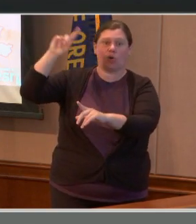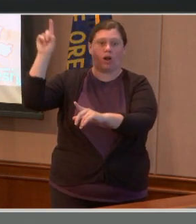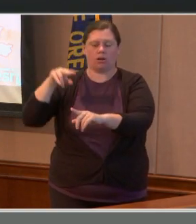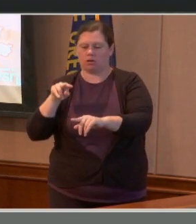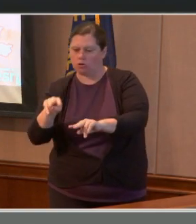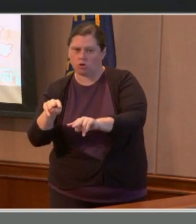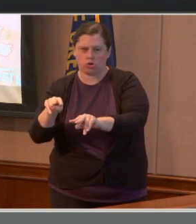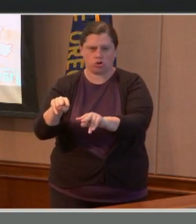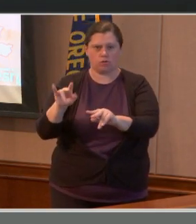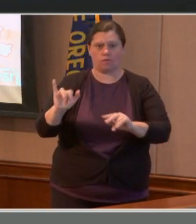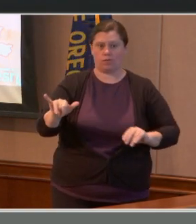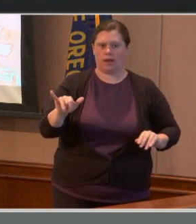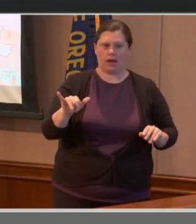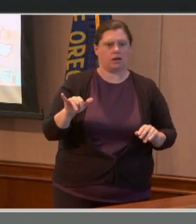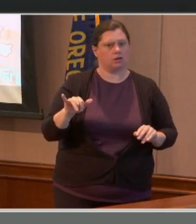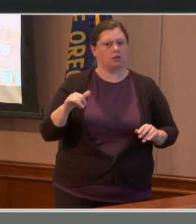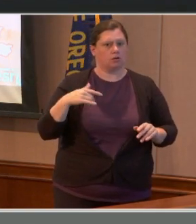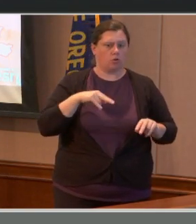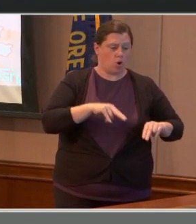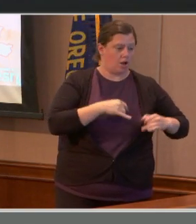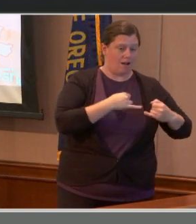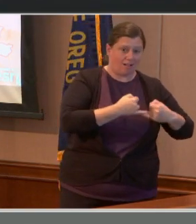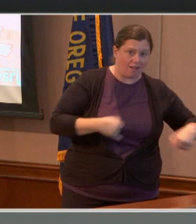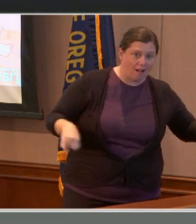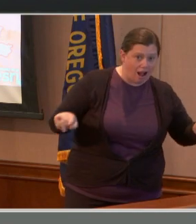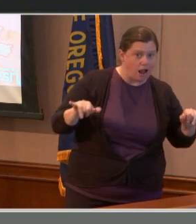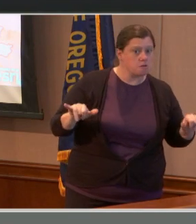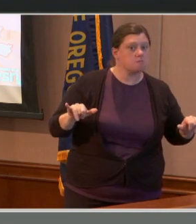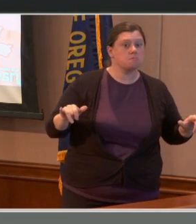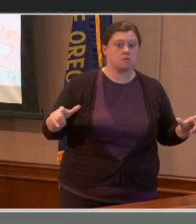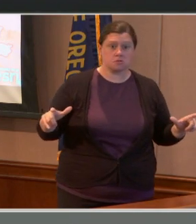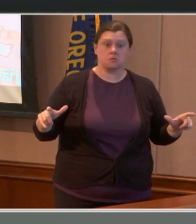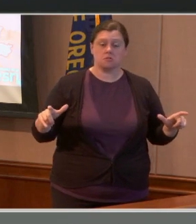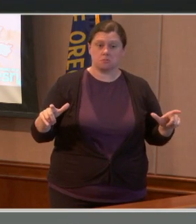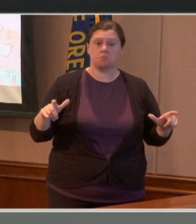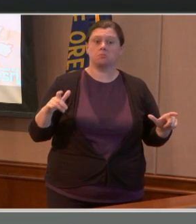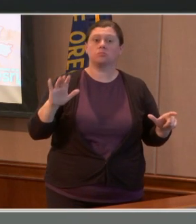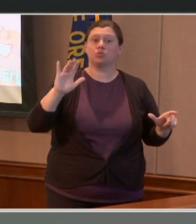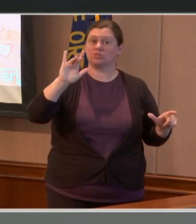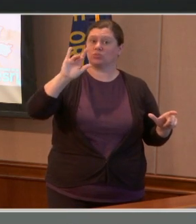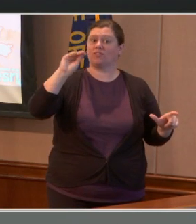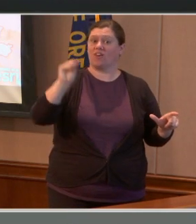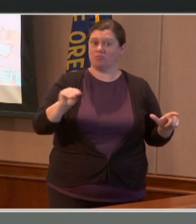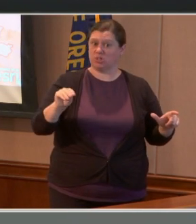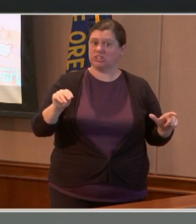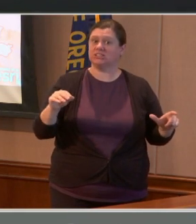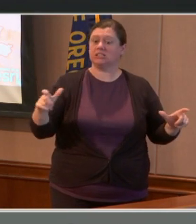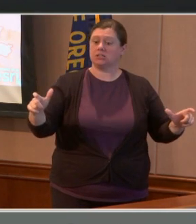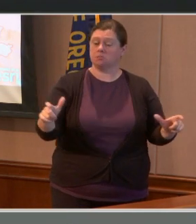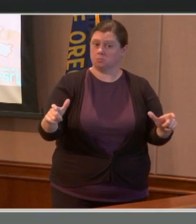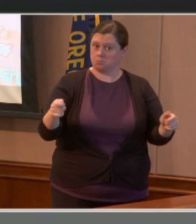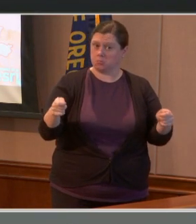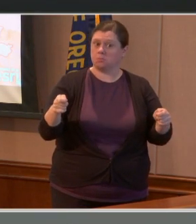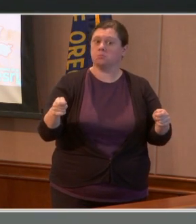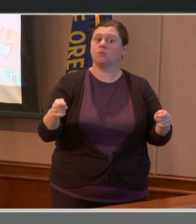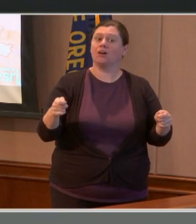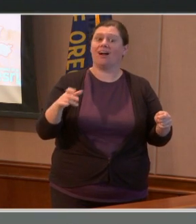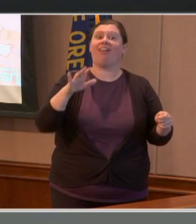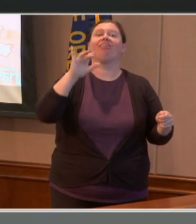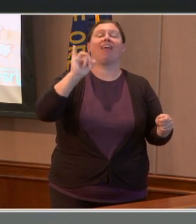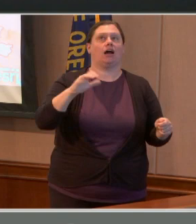mopping them up, but 25% containment and a lot of good work to get that side of the fire